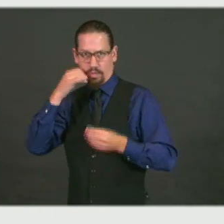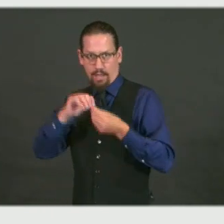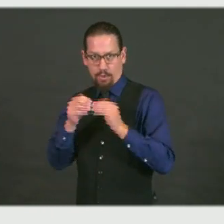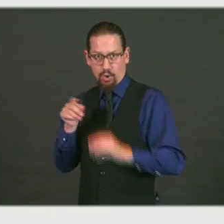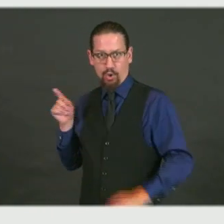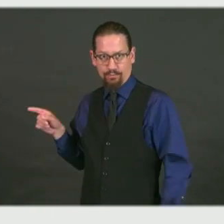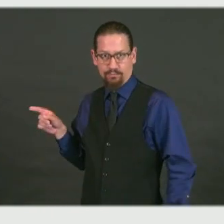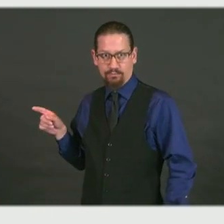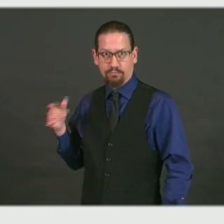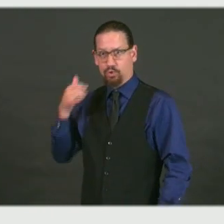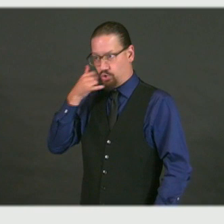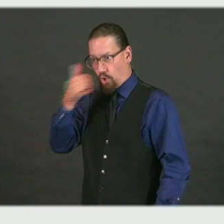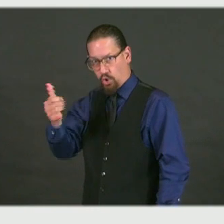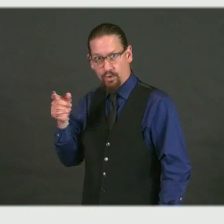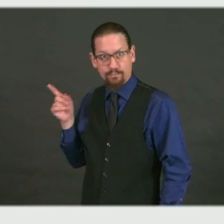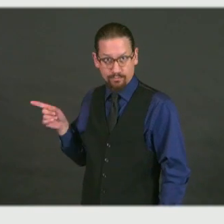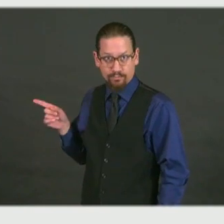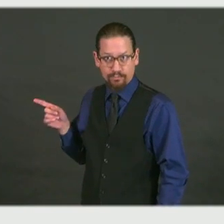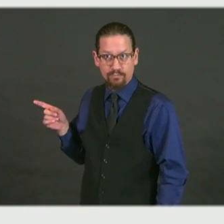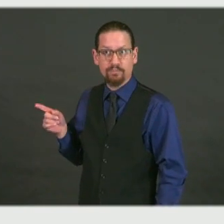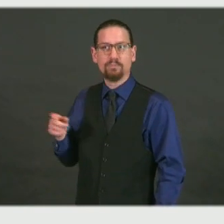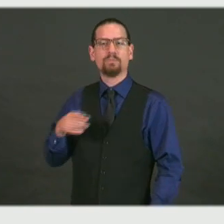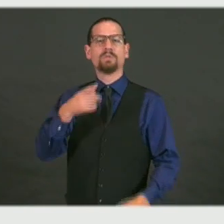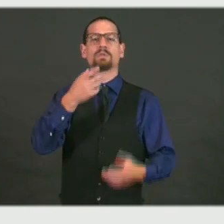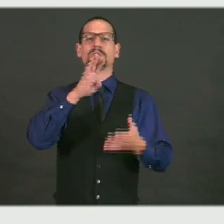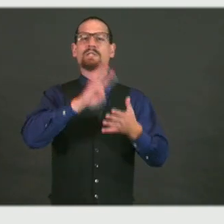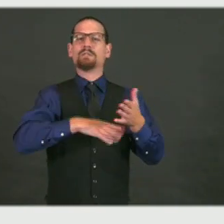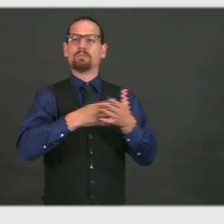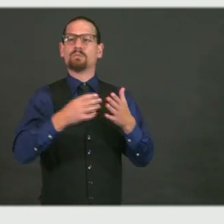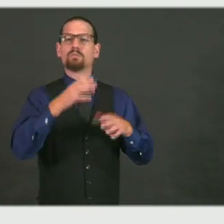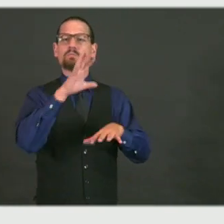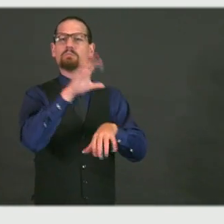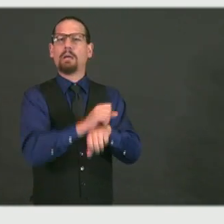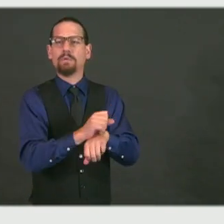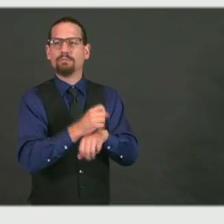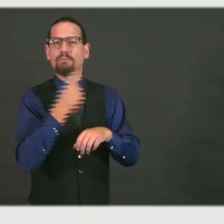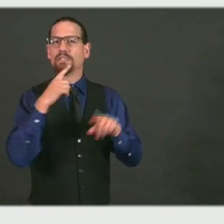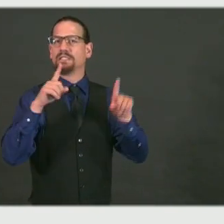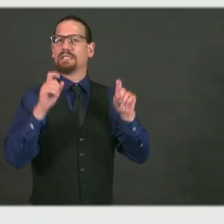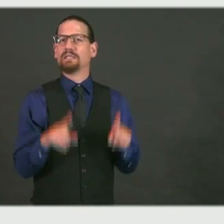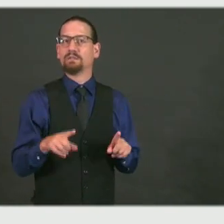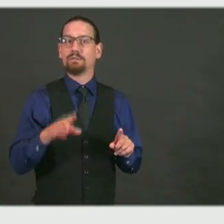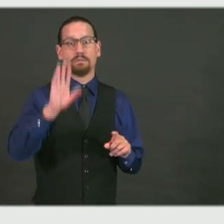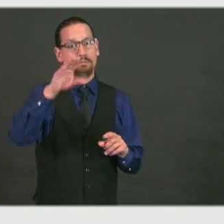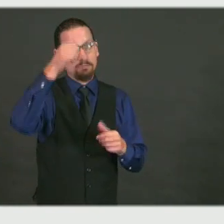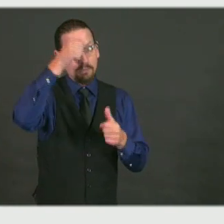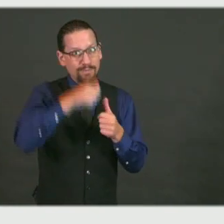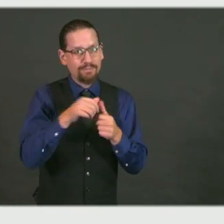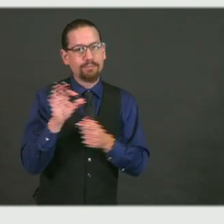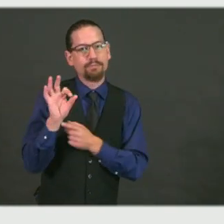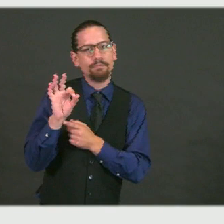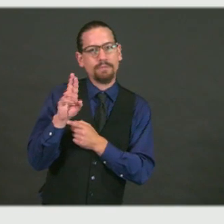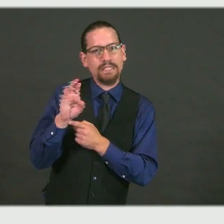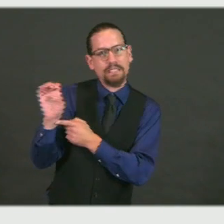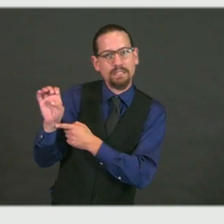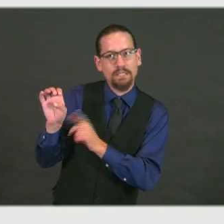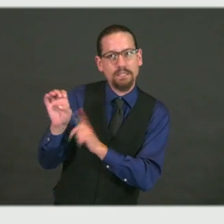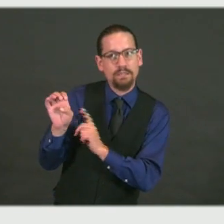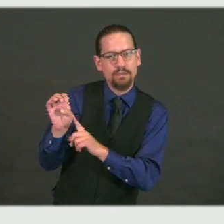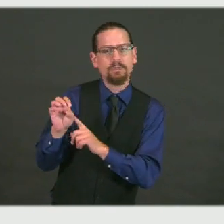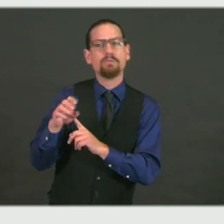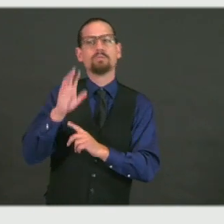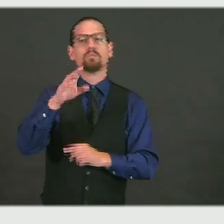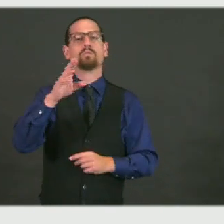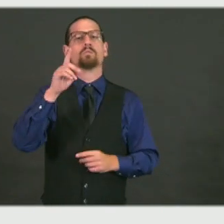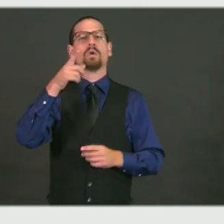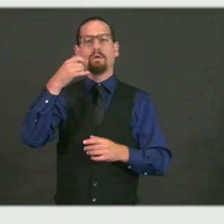your screen, you can schedule a test, which is free. You get an appointment at one of the 14 sites.